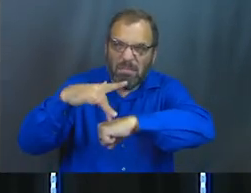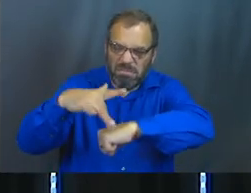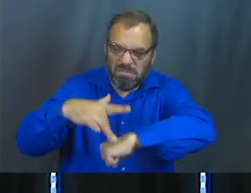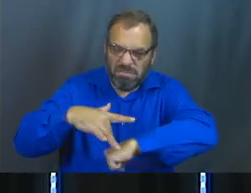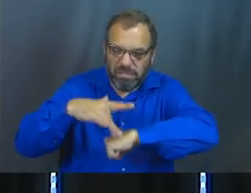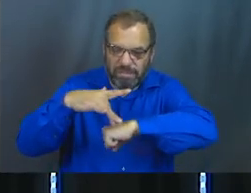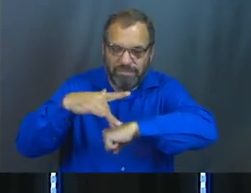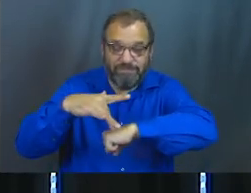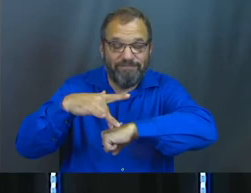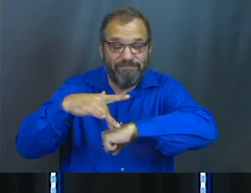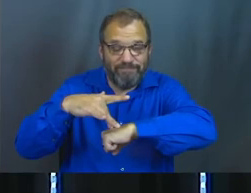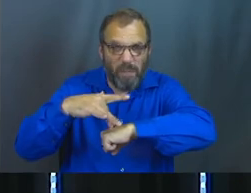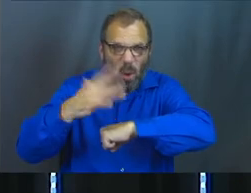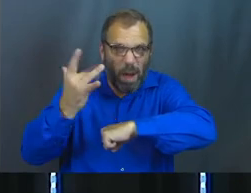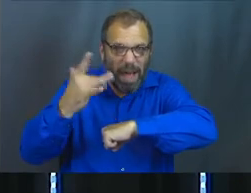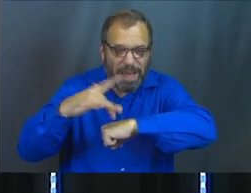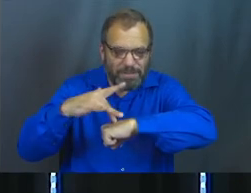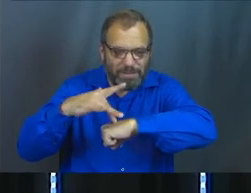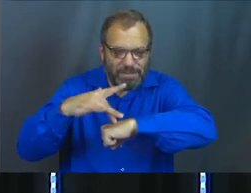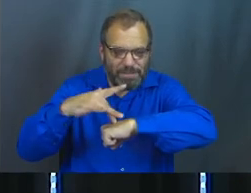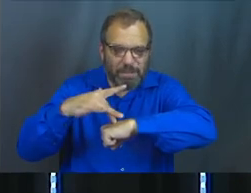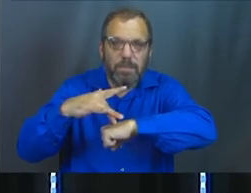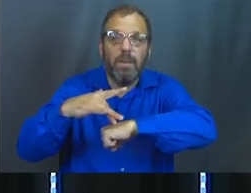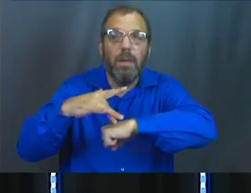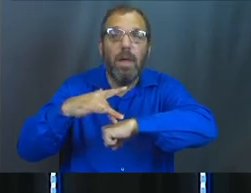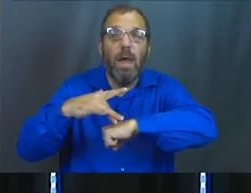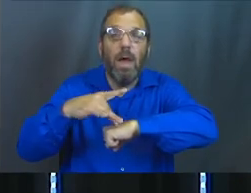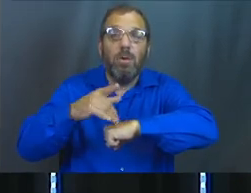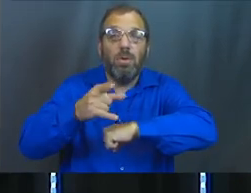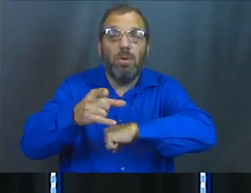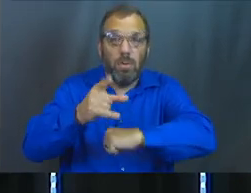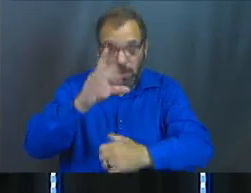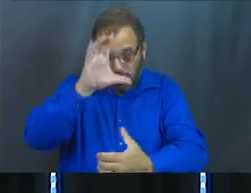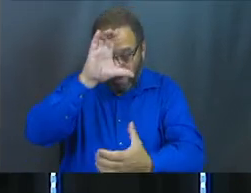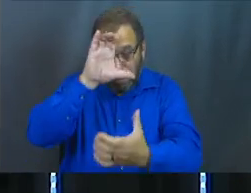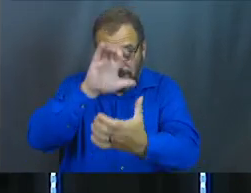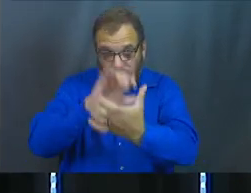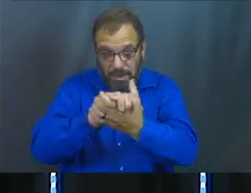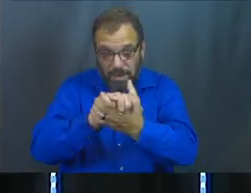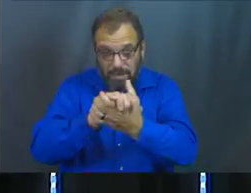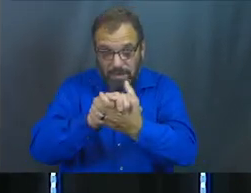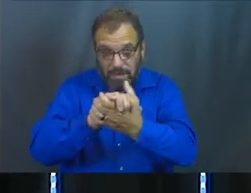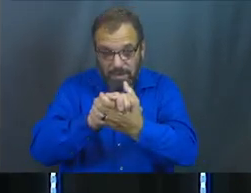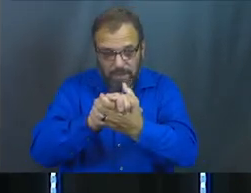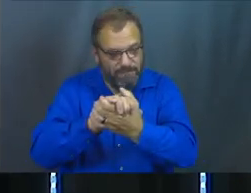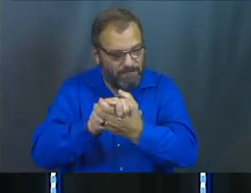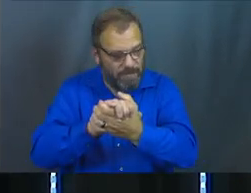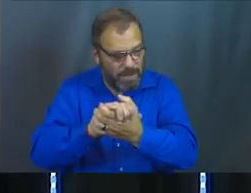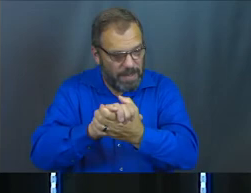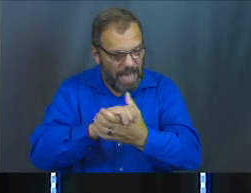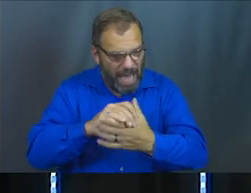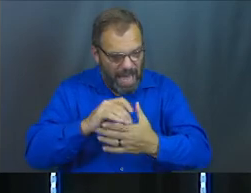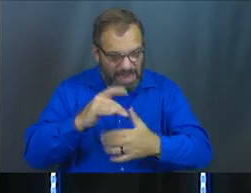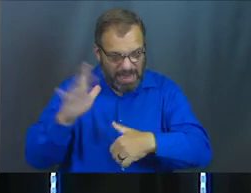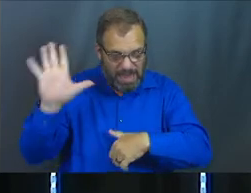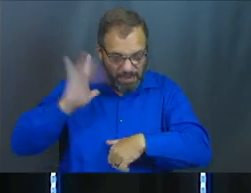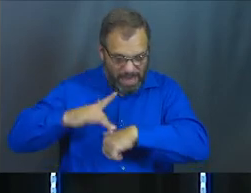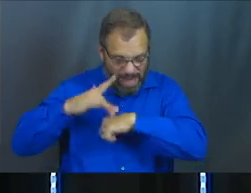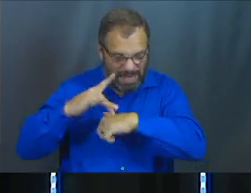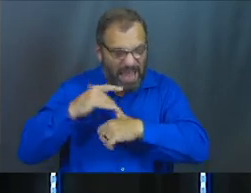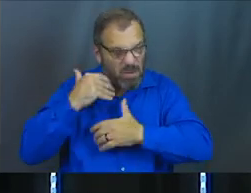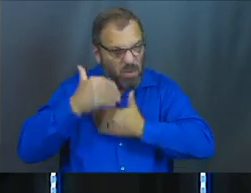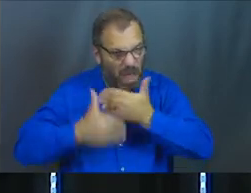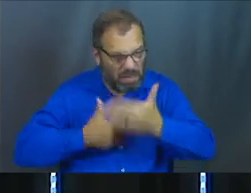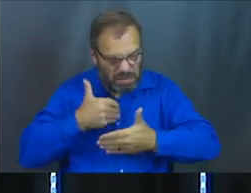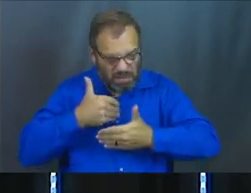I would suggest to you, you have convinced yourself that I need to process the past more.